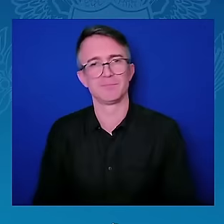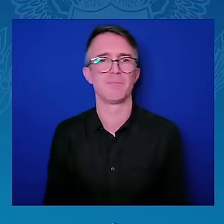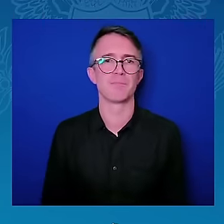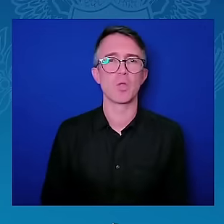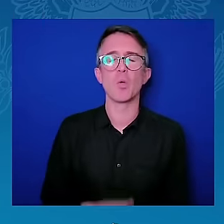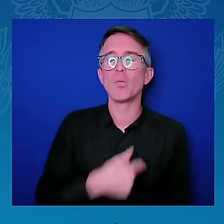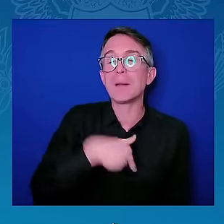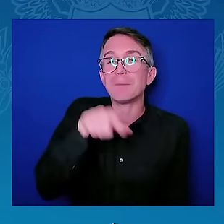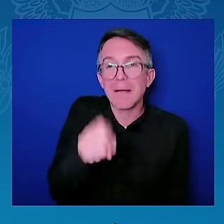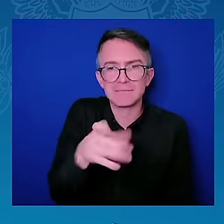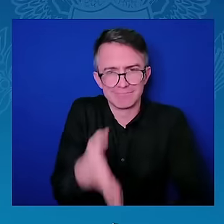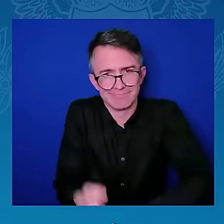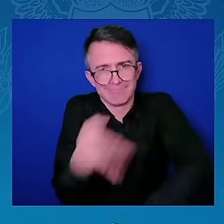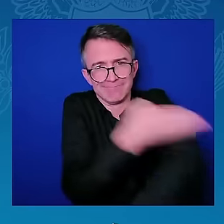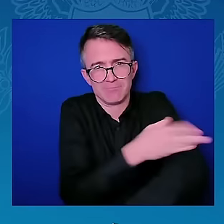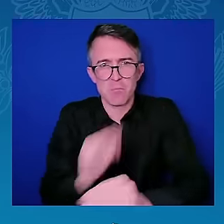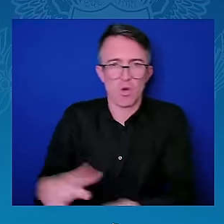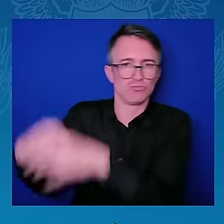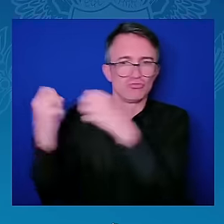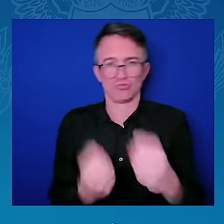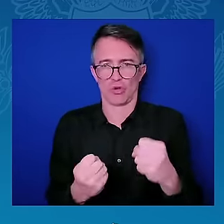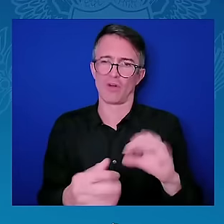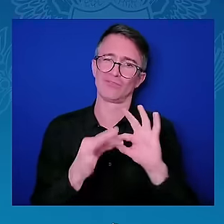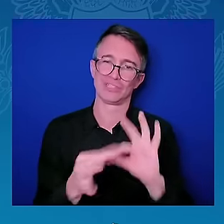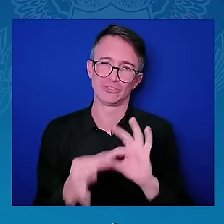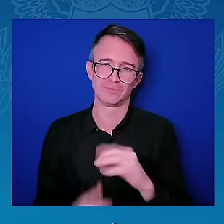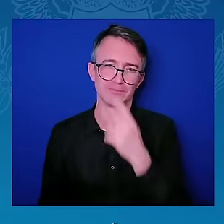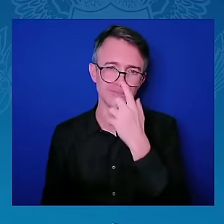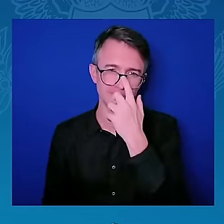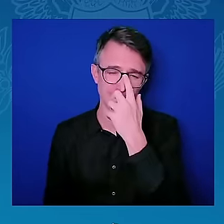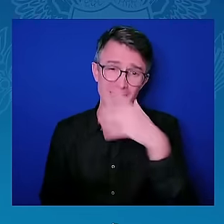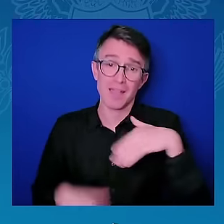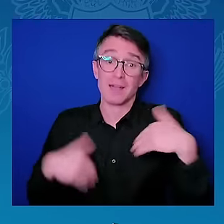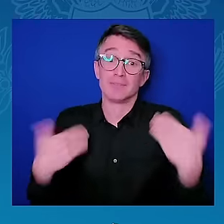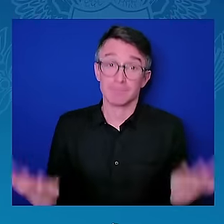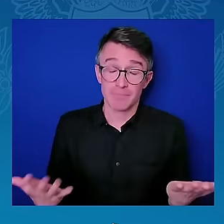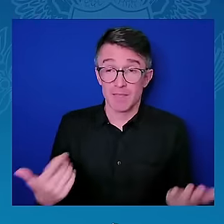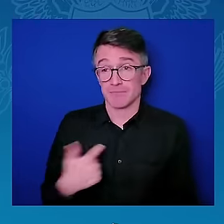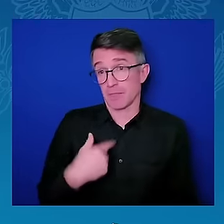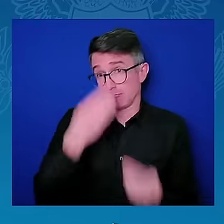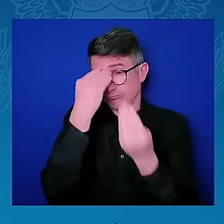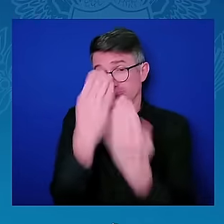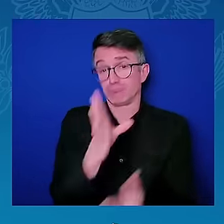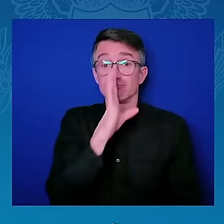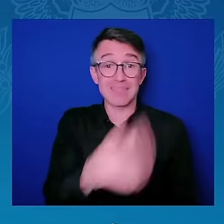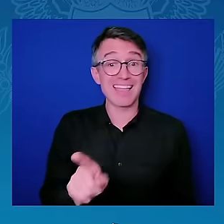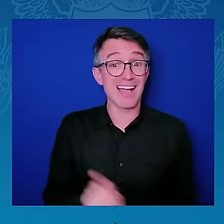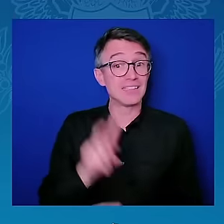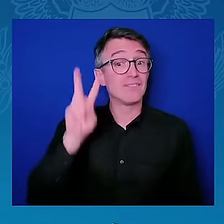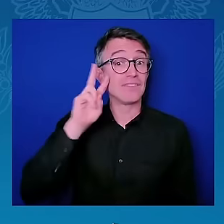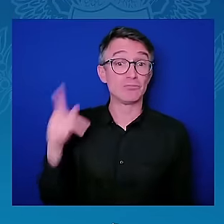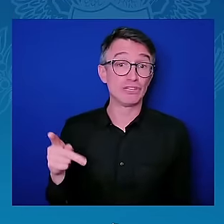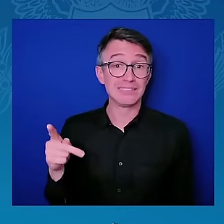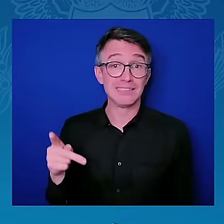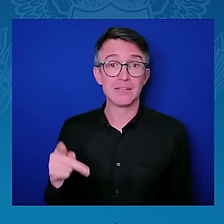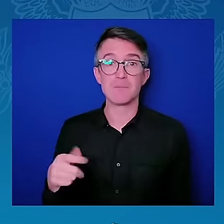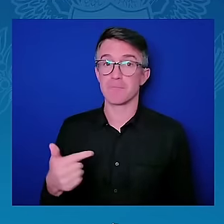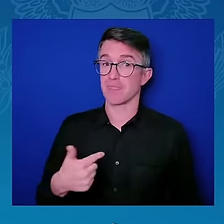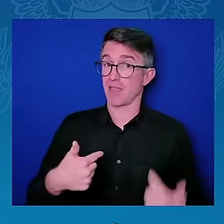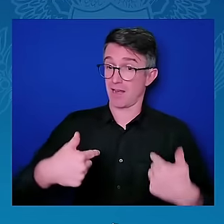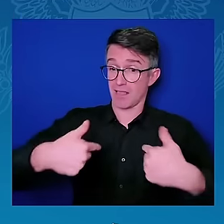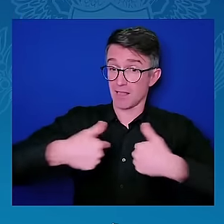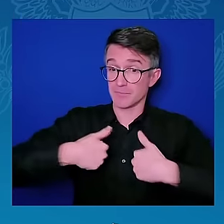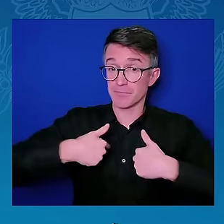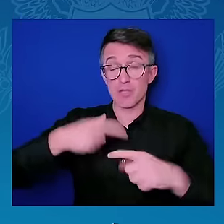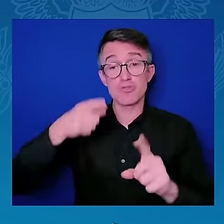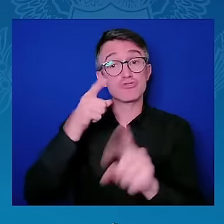sadly, often our strategy around foreign policy is based on the crisis of the moment. And part of how I